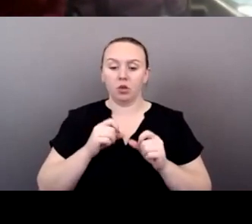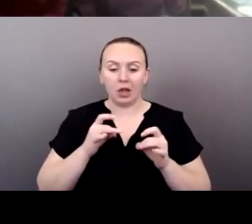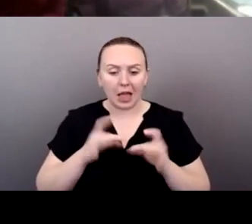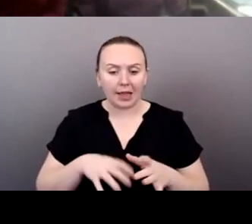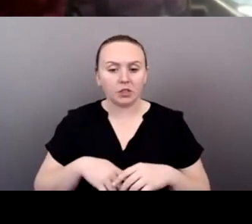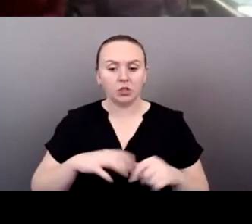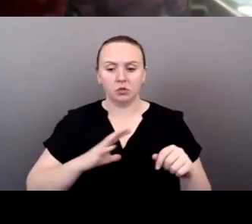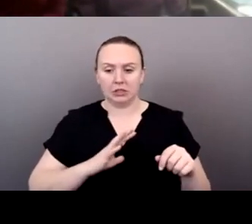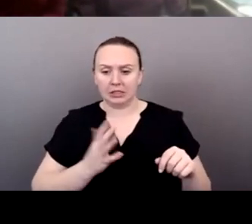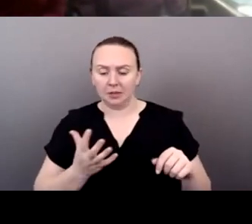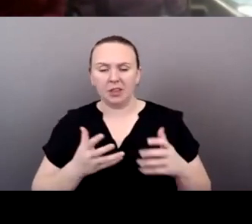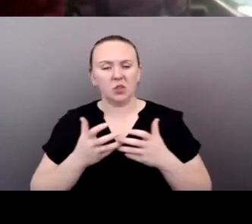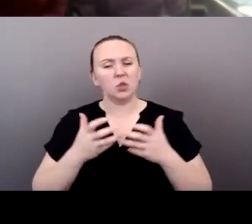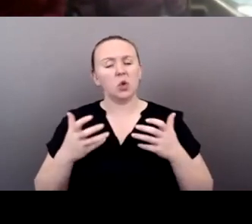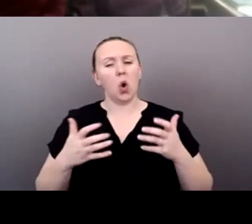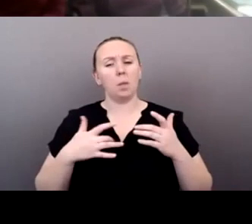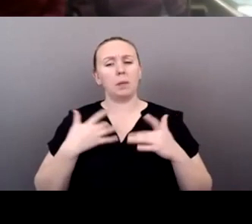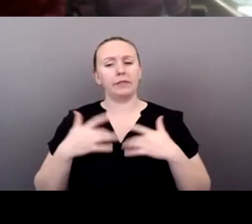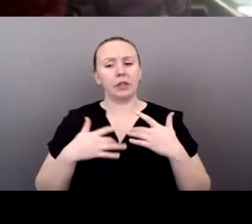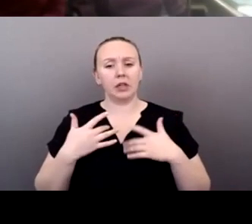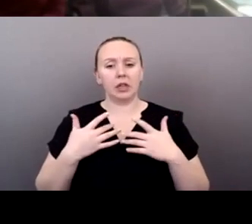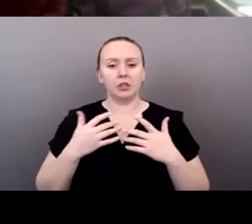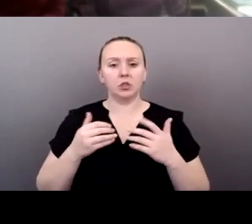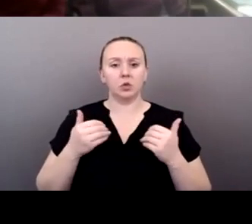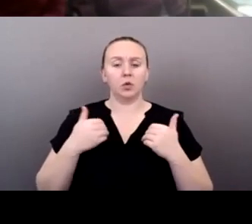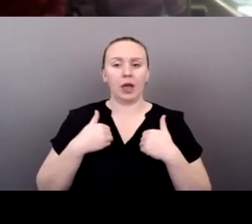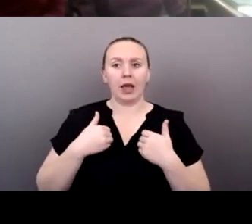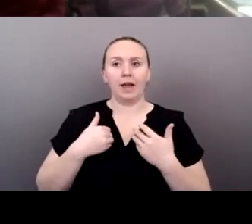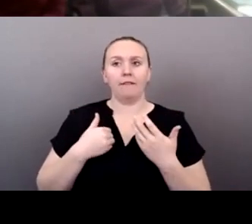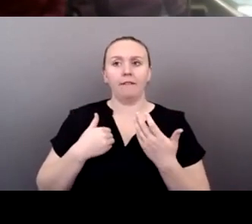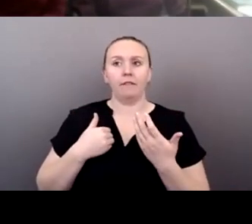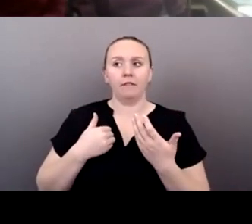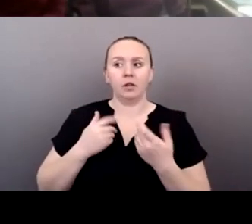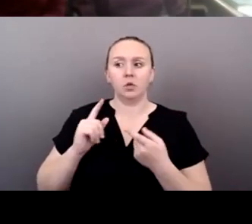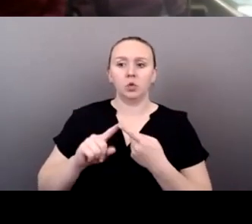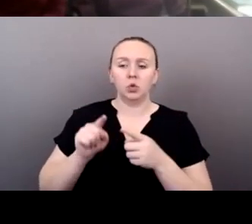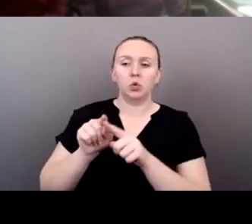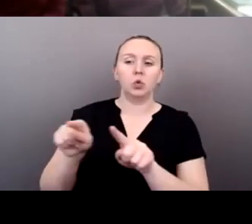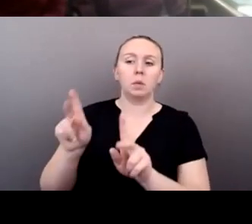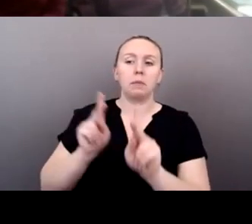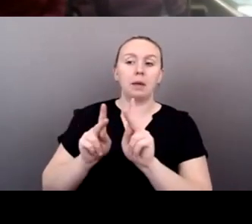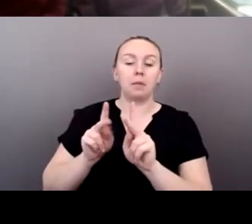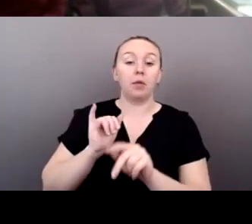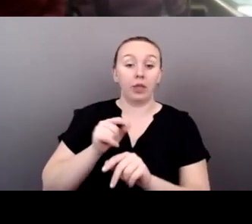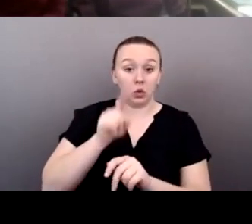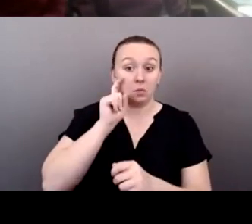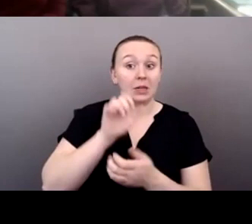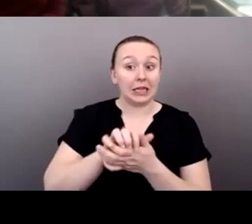a lot of feelings and stuff that you might have towards, um, people that you believe that